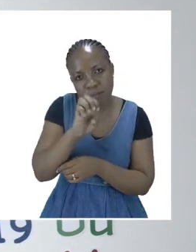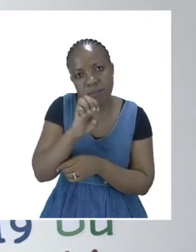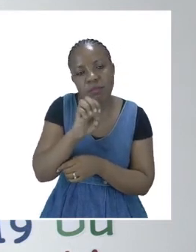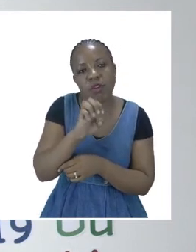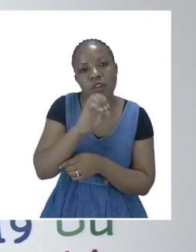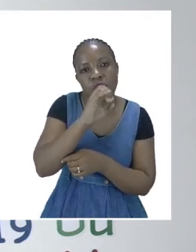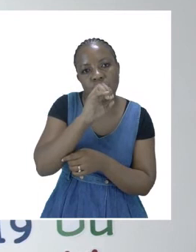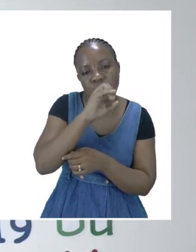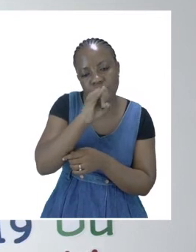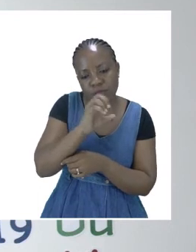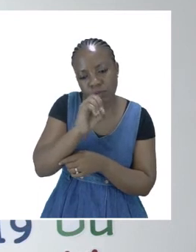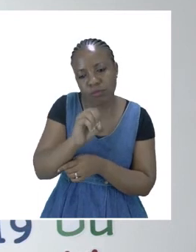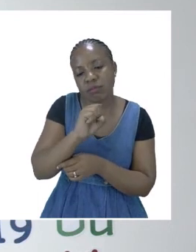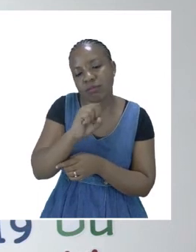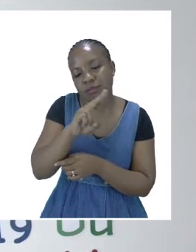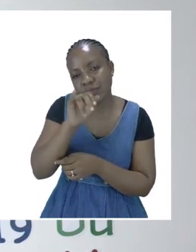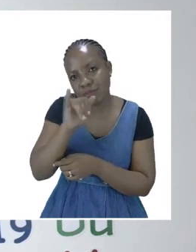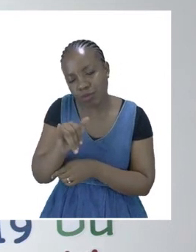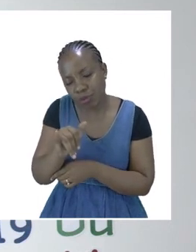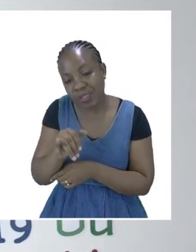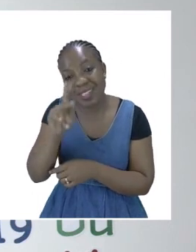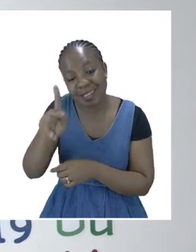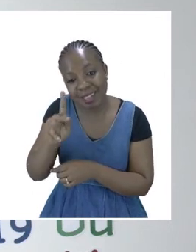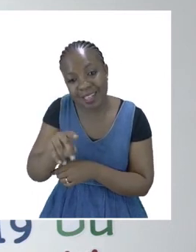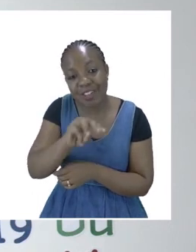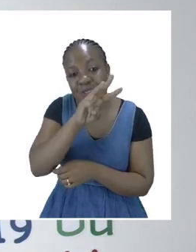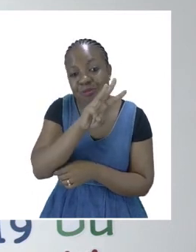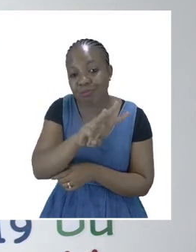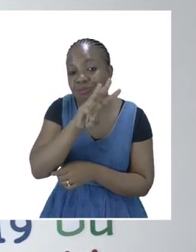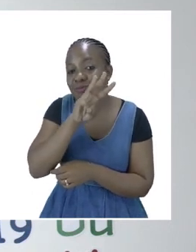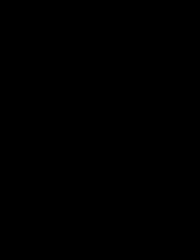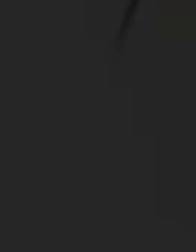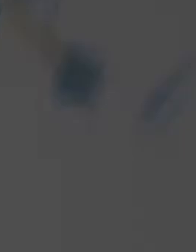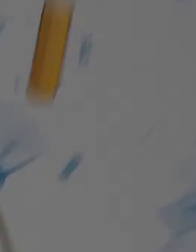in addition our website ZOSHI Online.